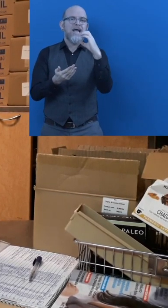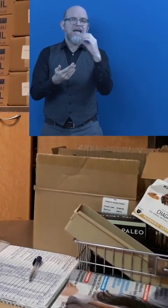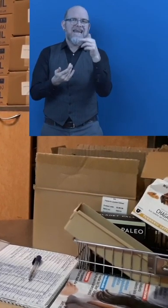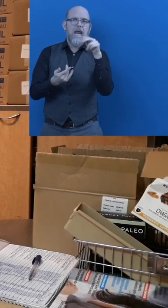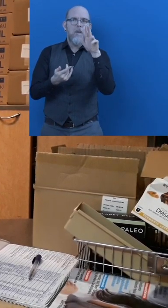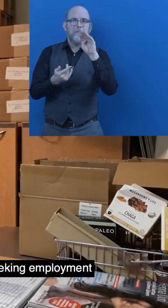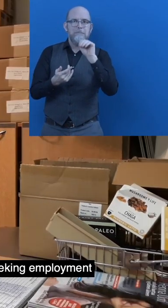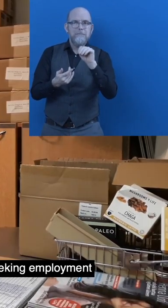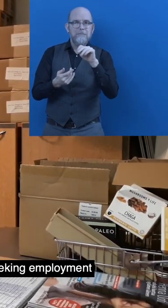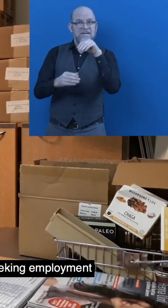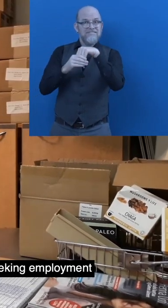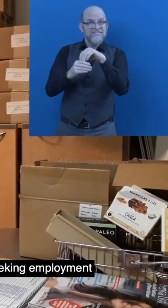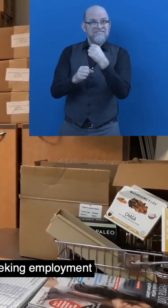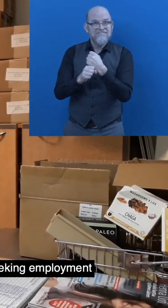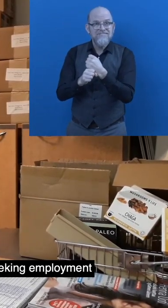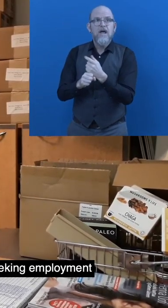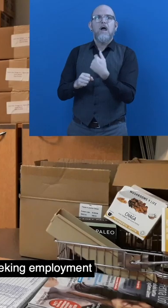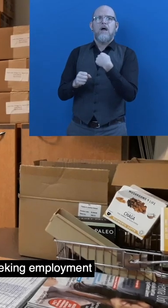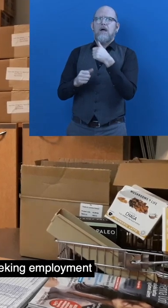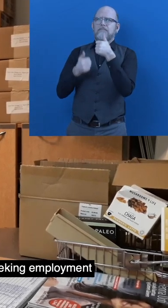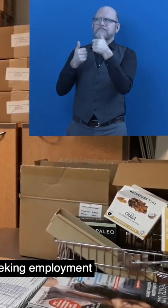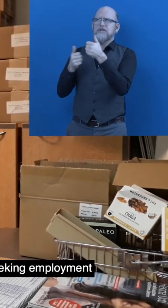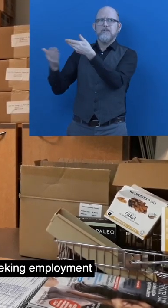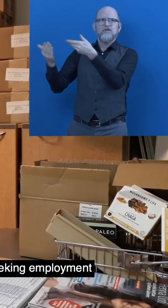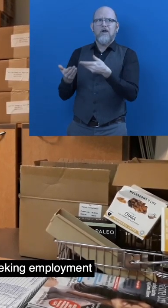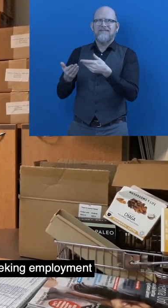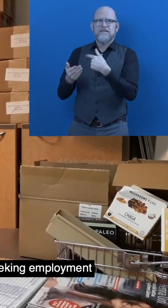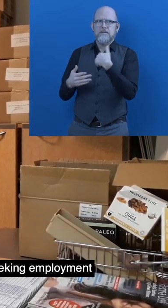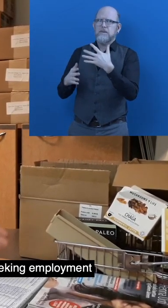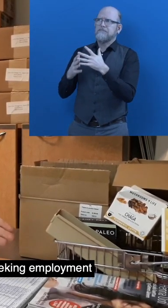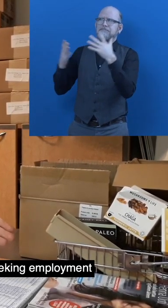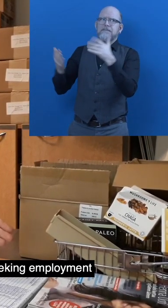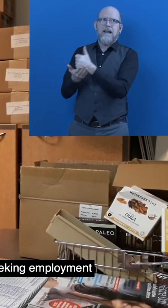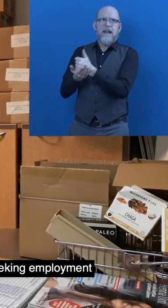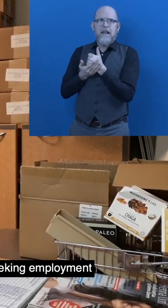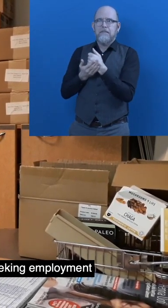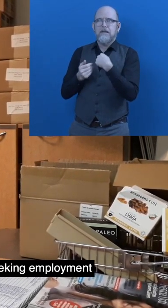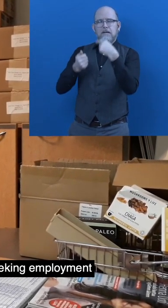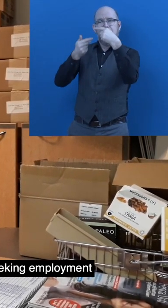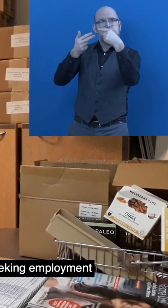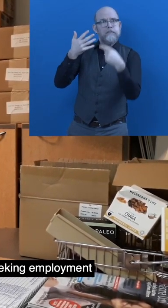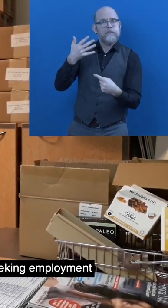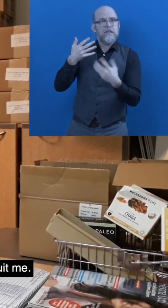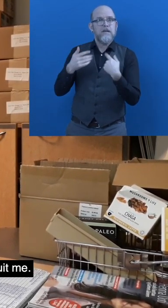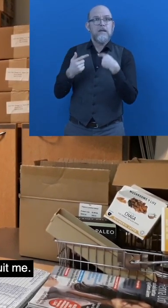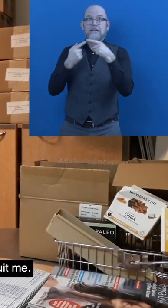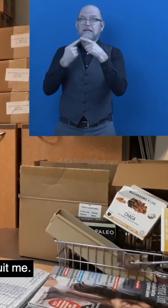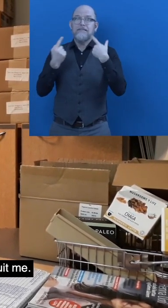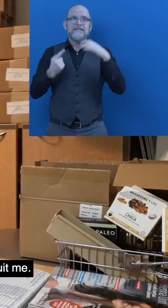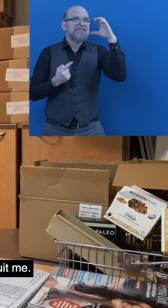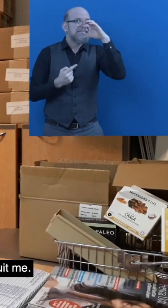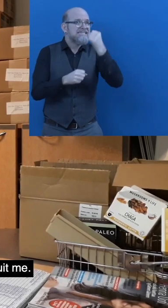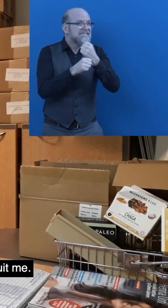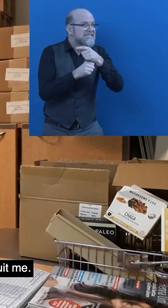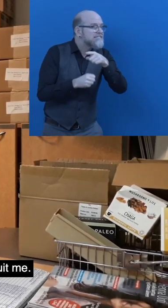Purpharmacia. The service has helped me in numerous formalities when seeking employment. For